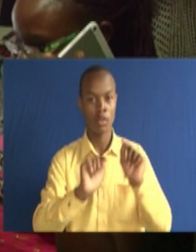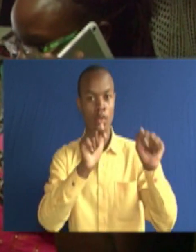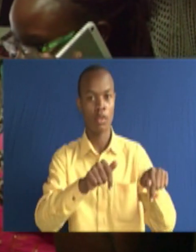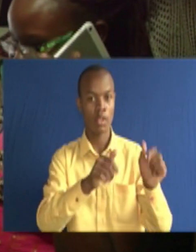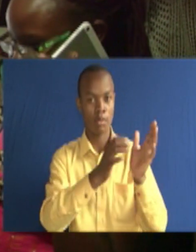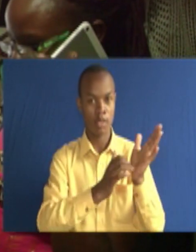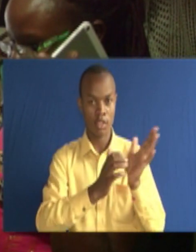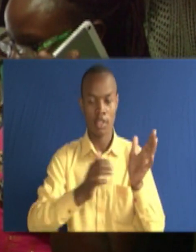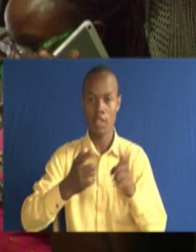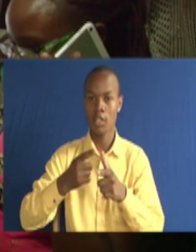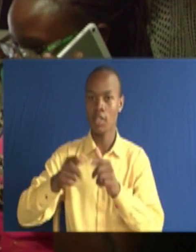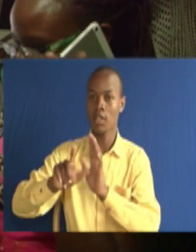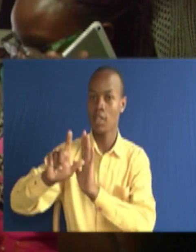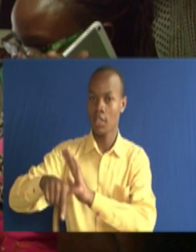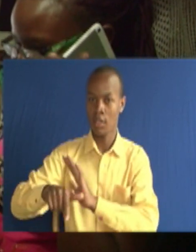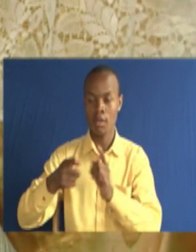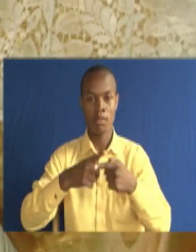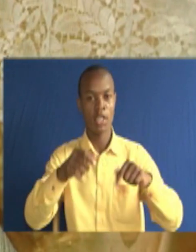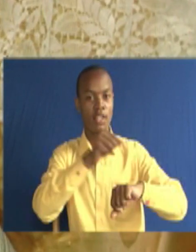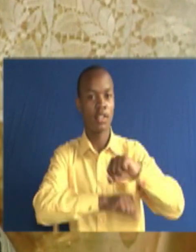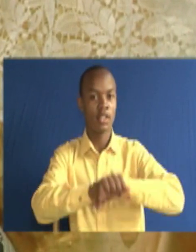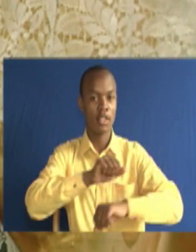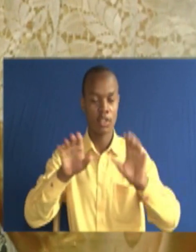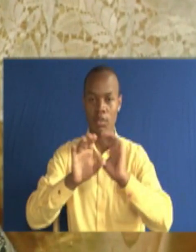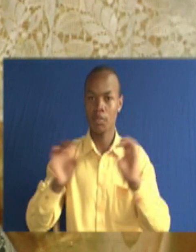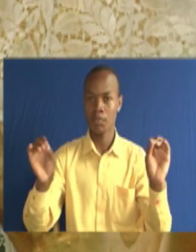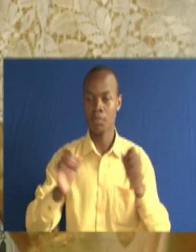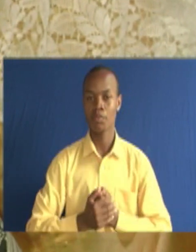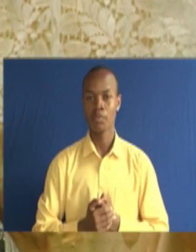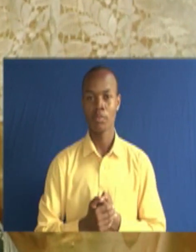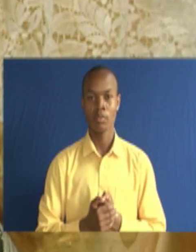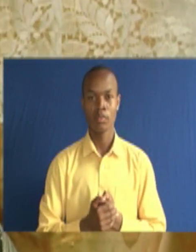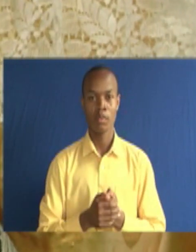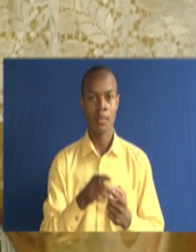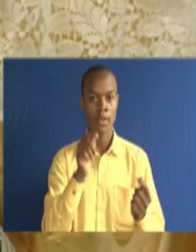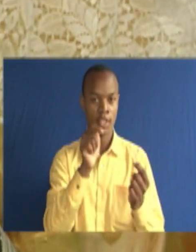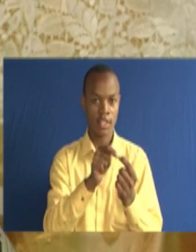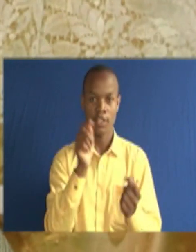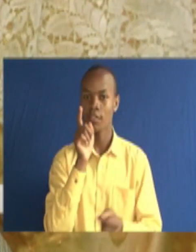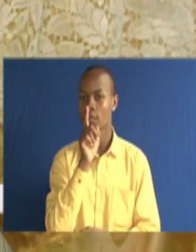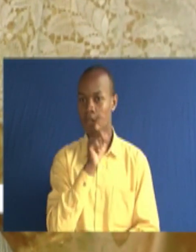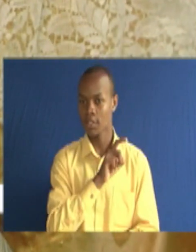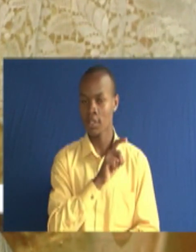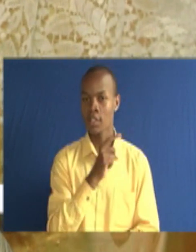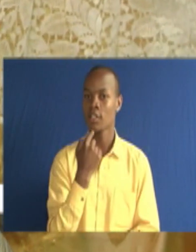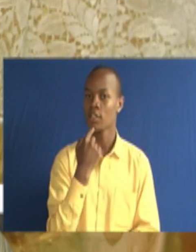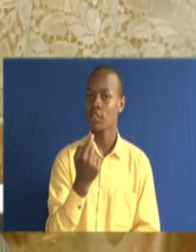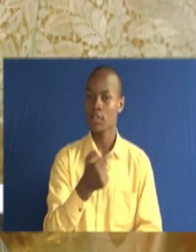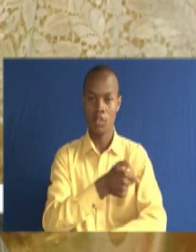to kikuyu hospital but nothing was done hilo wali mpima wakaniambia ni kama wawawawesi